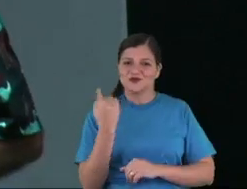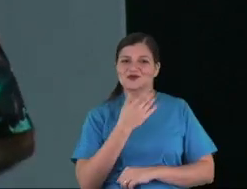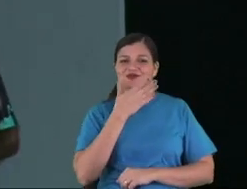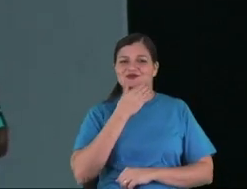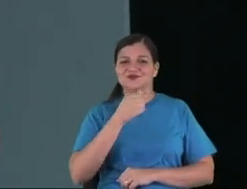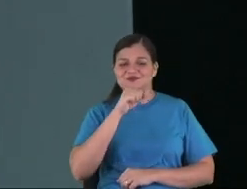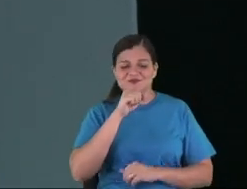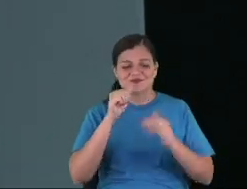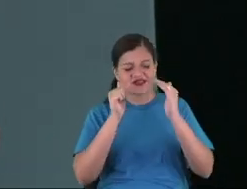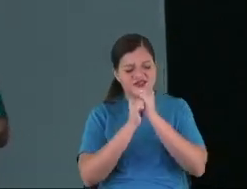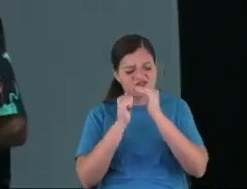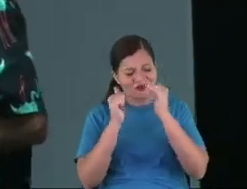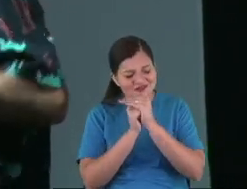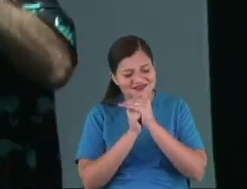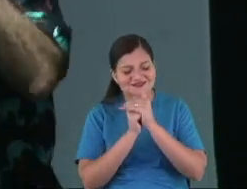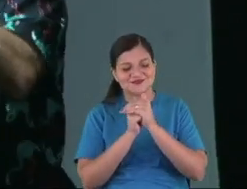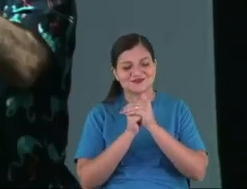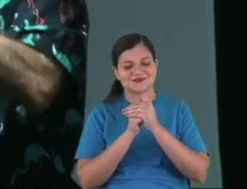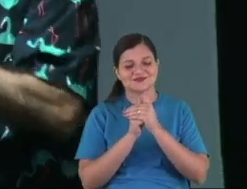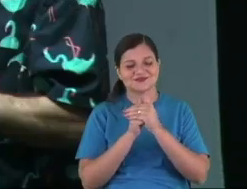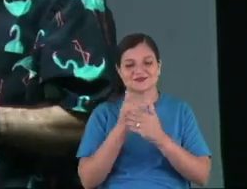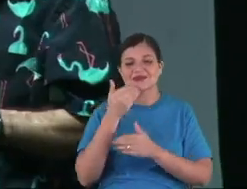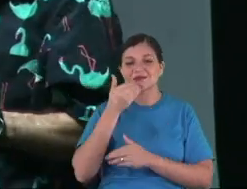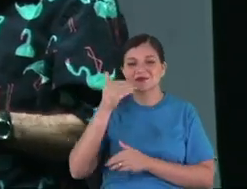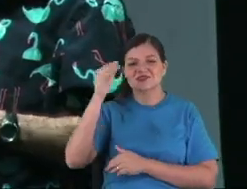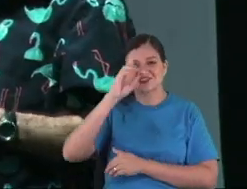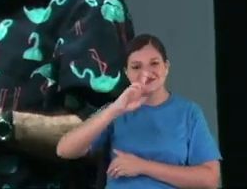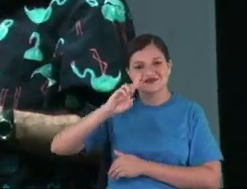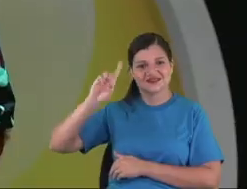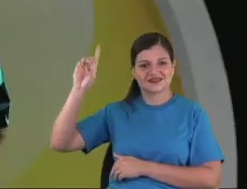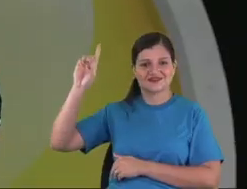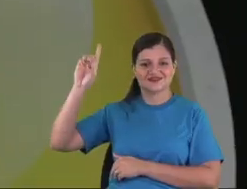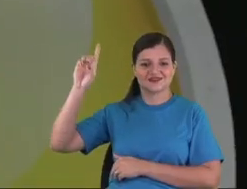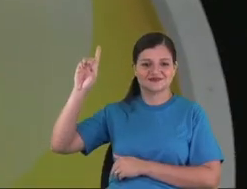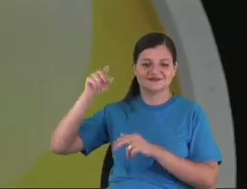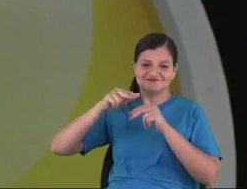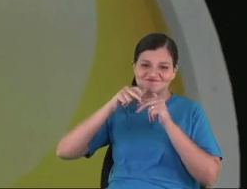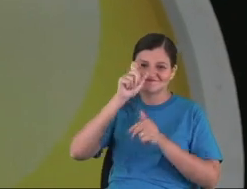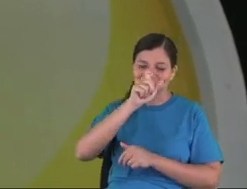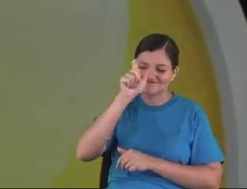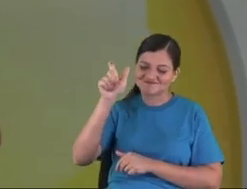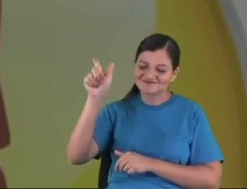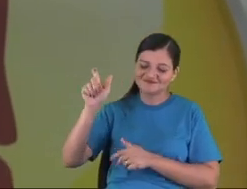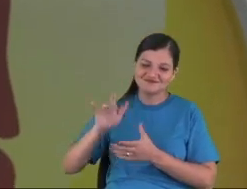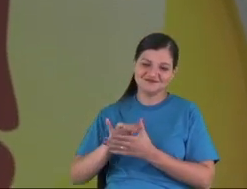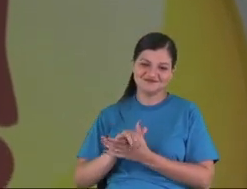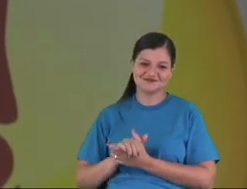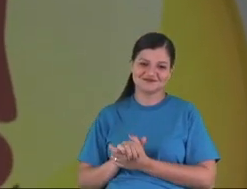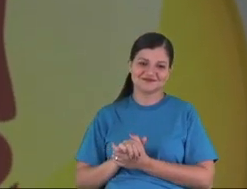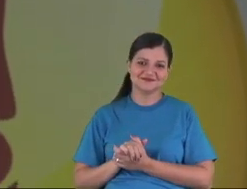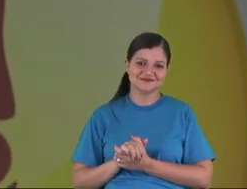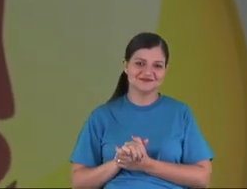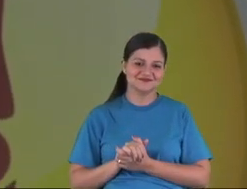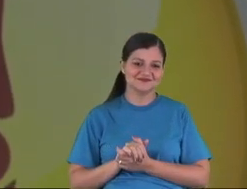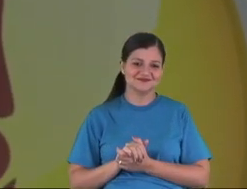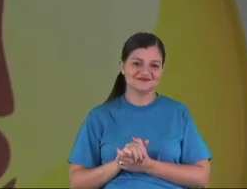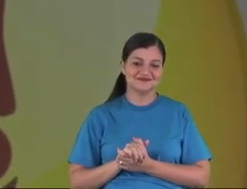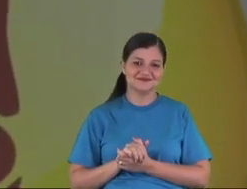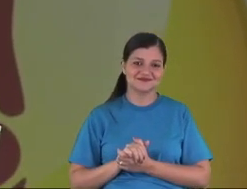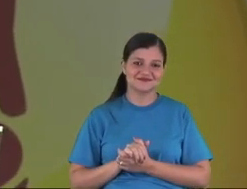honor your dad. We need to pray to him to ask to God to bless them tonight.